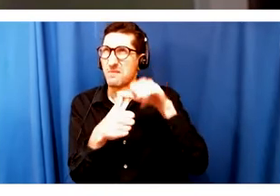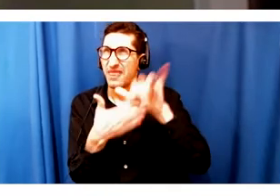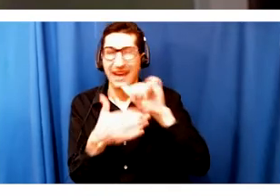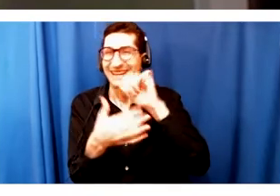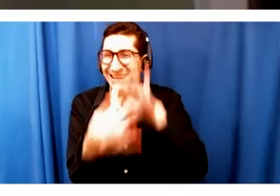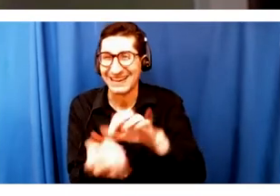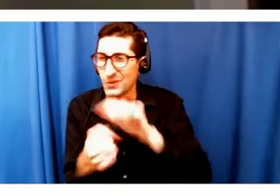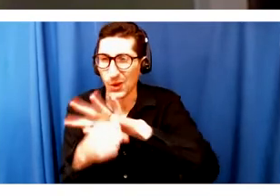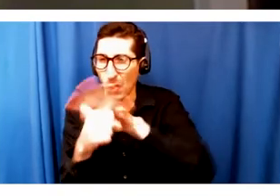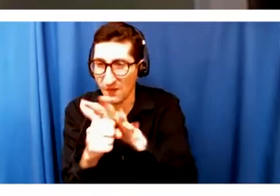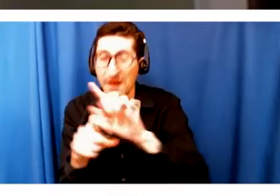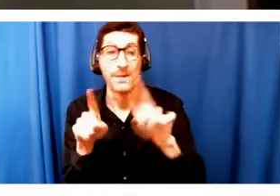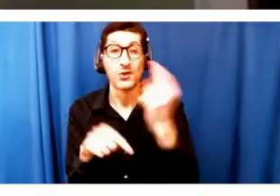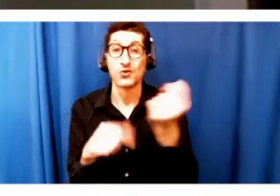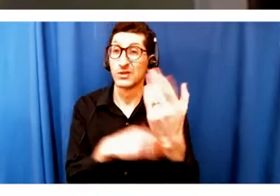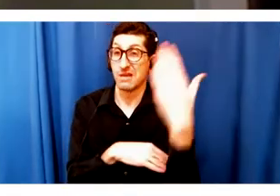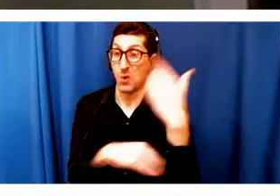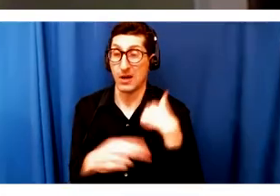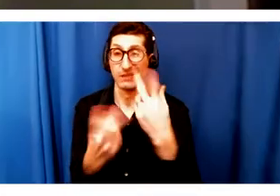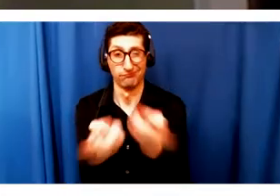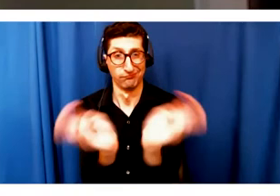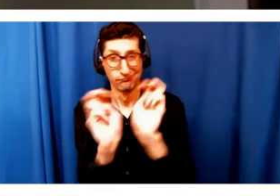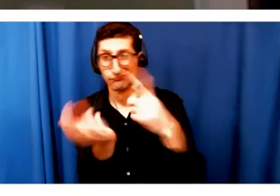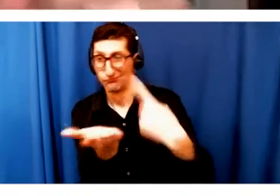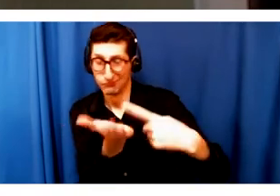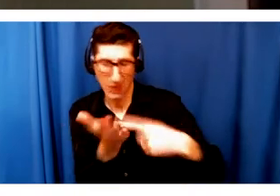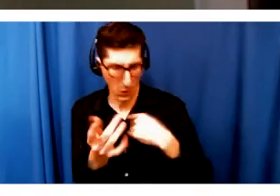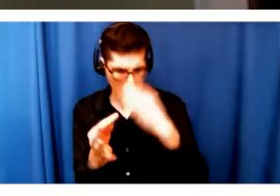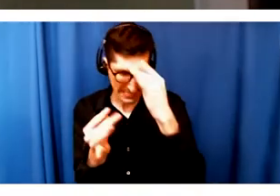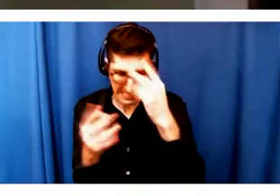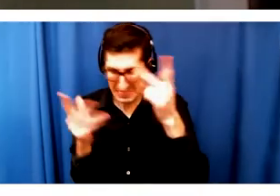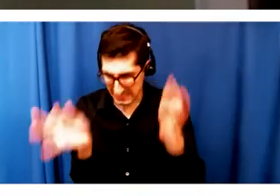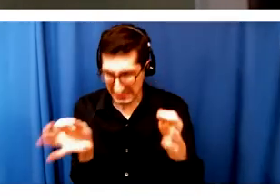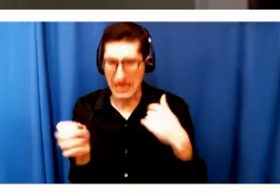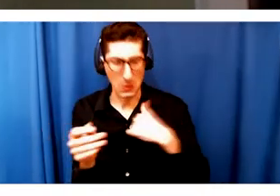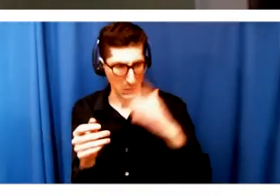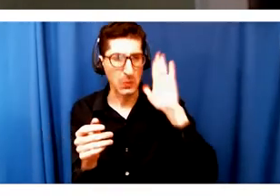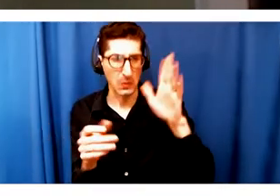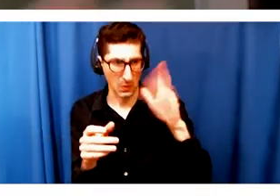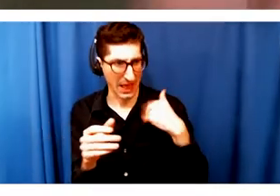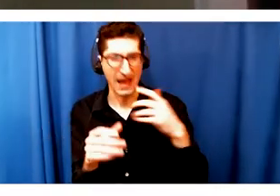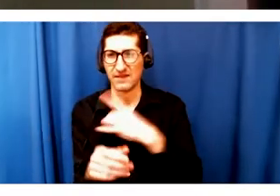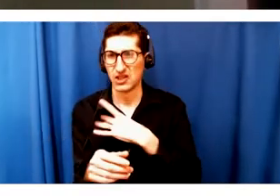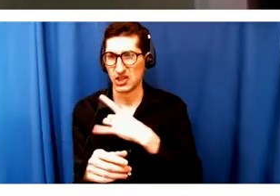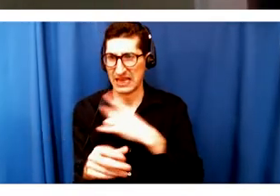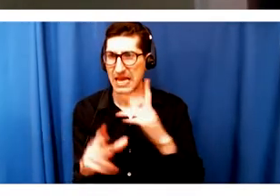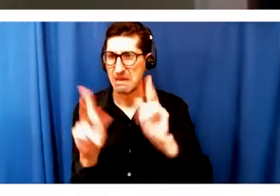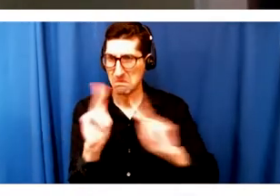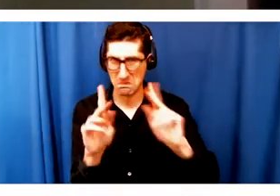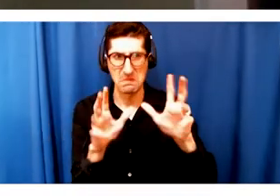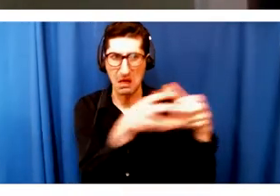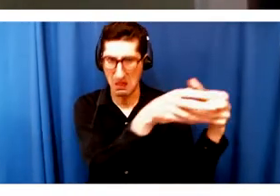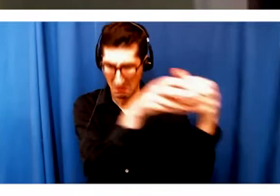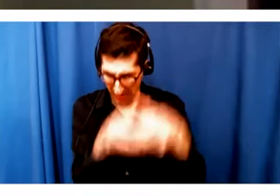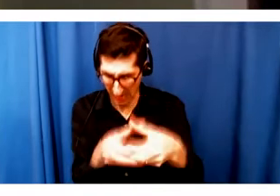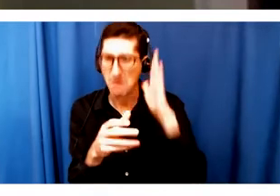to the staff, hey, we've thought this all out. We're going to finish this run. We're going to get Parable of the Sower in, and we're going to do X, Y, and Z thing. And the